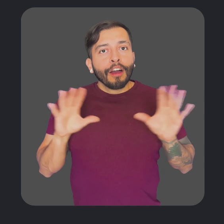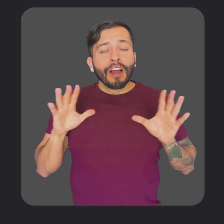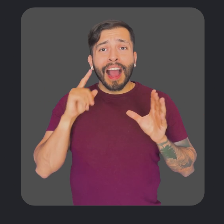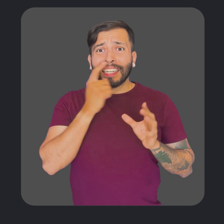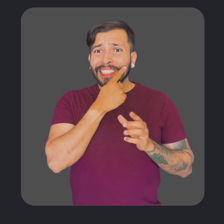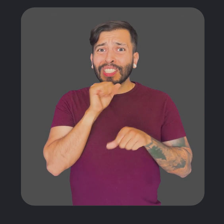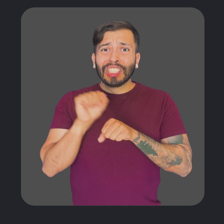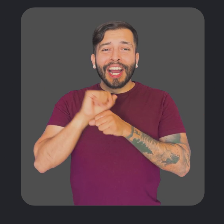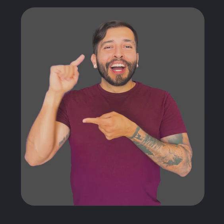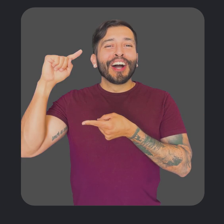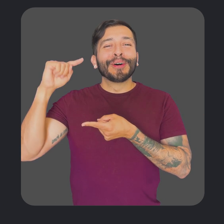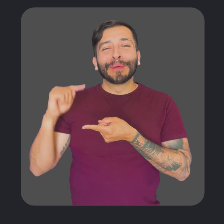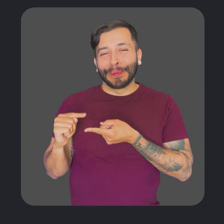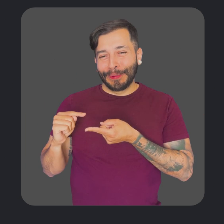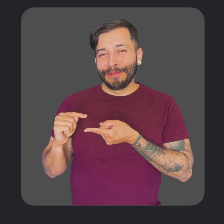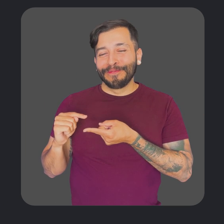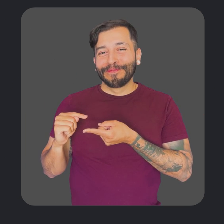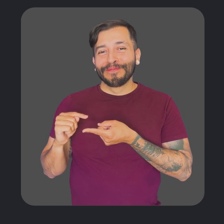people, this can make visuals clearer while reducing eye strain.